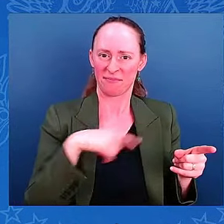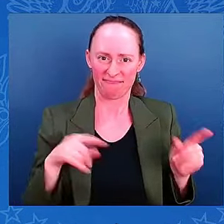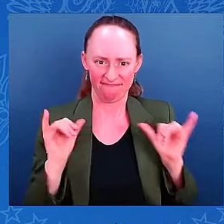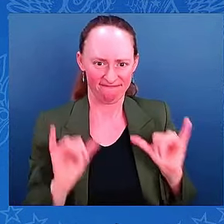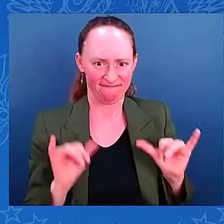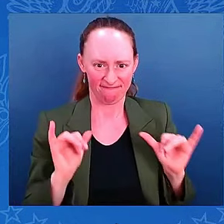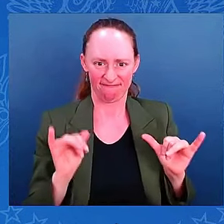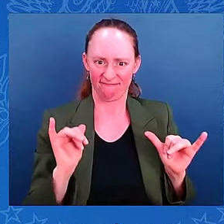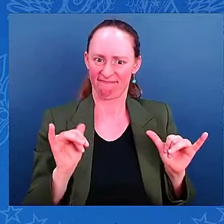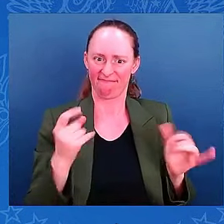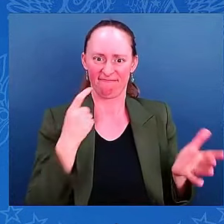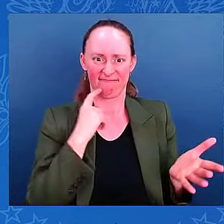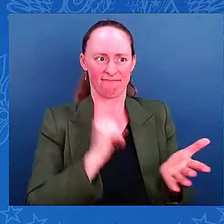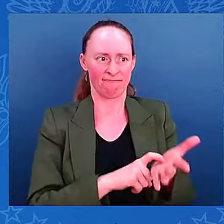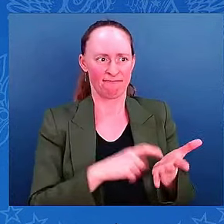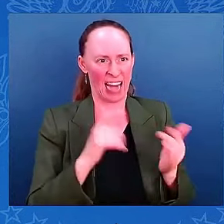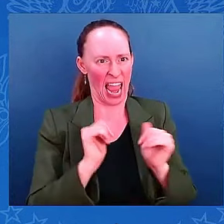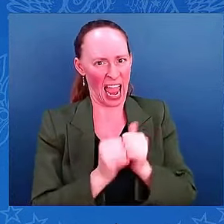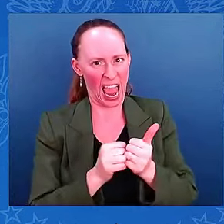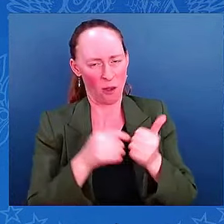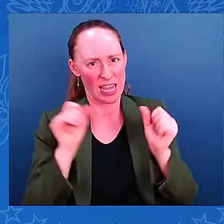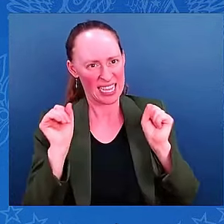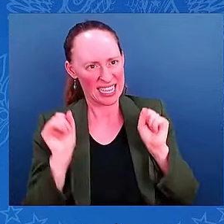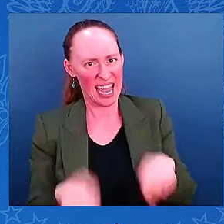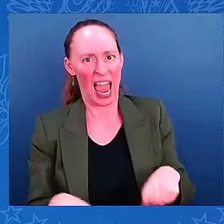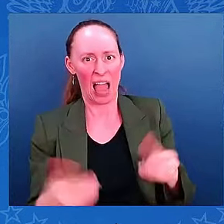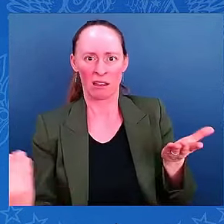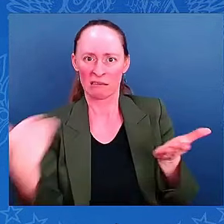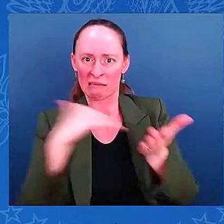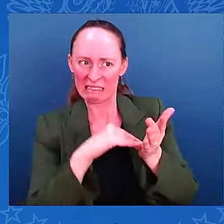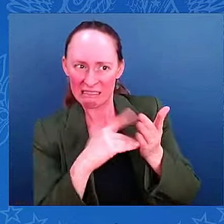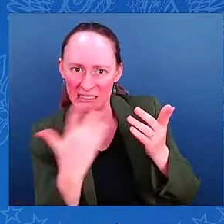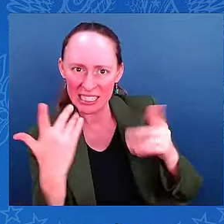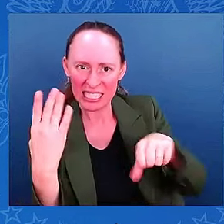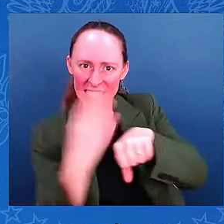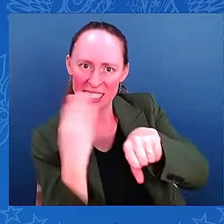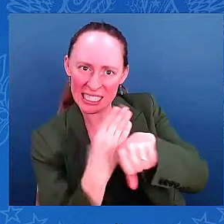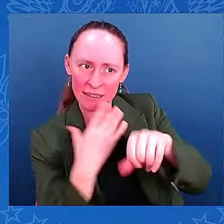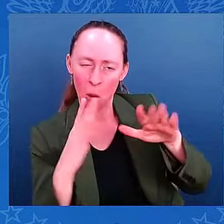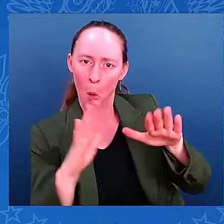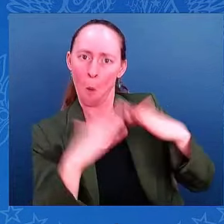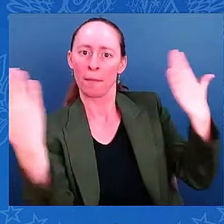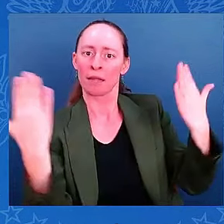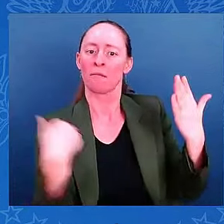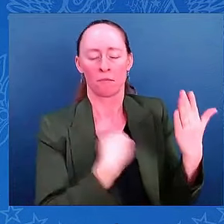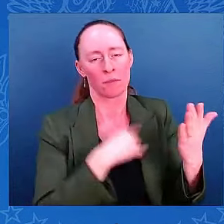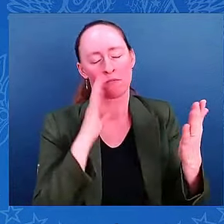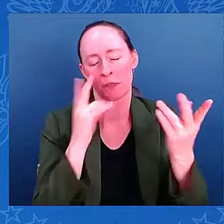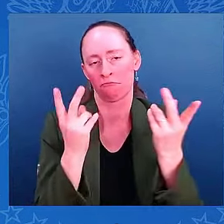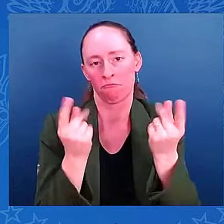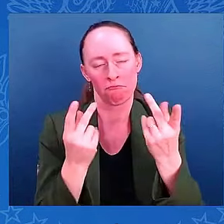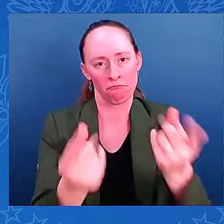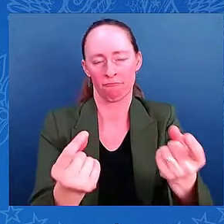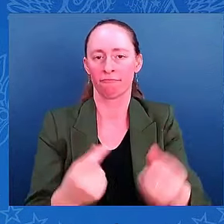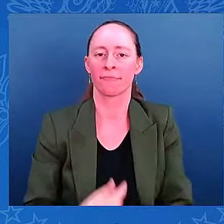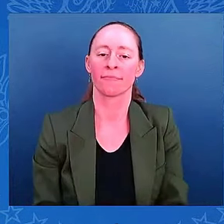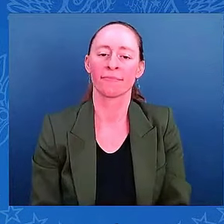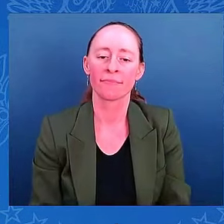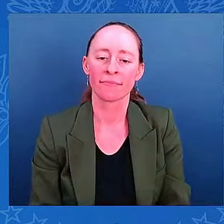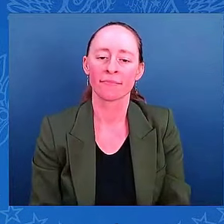reconstitute the Port of Tampa, and we will lean into that work as quickly as possible. Thank you, Admiral. Appreciate it.